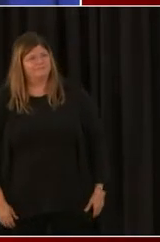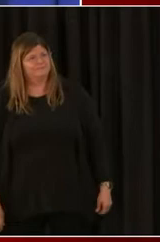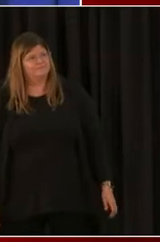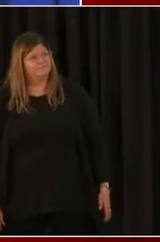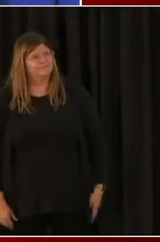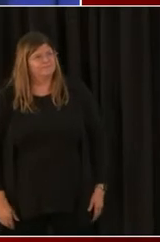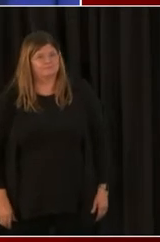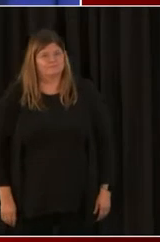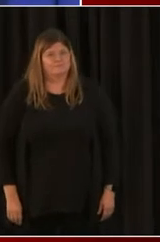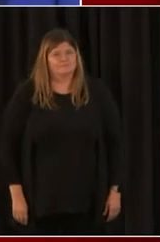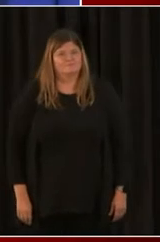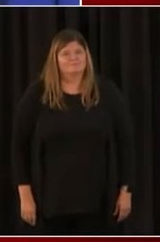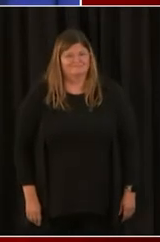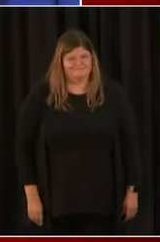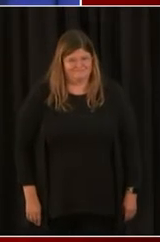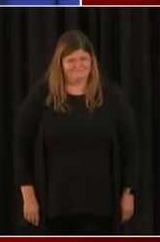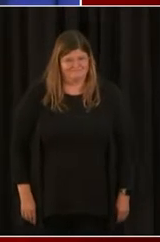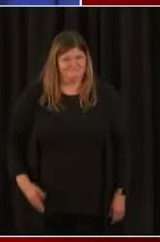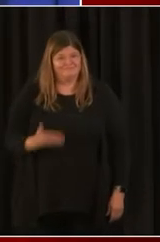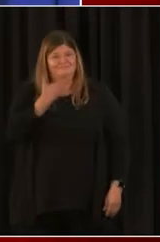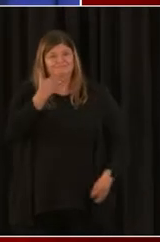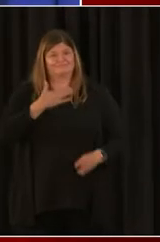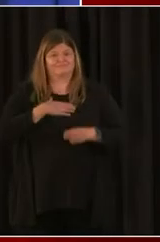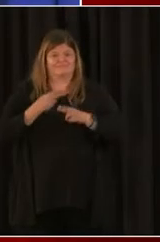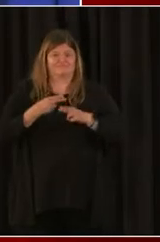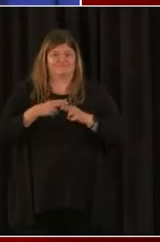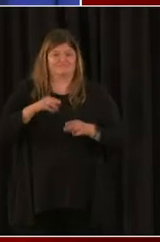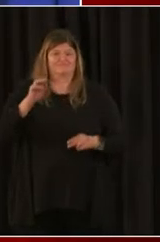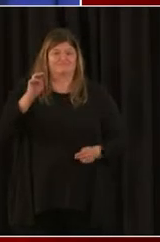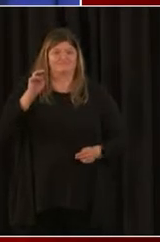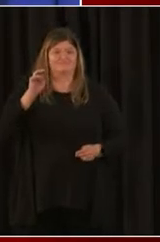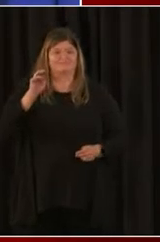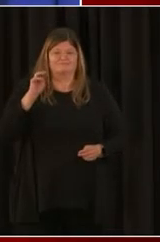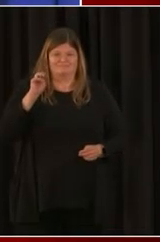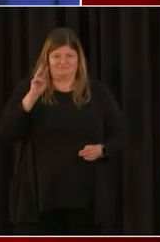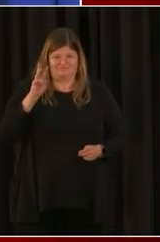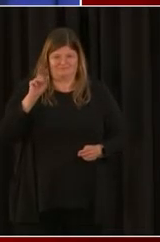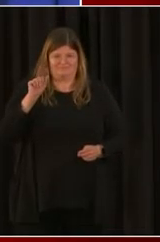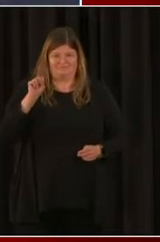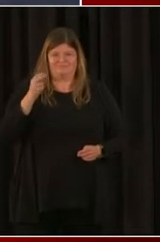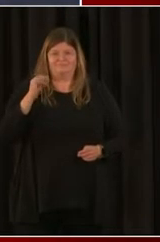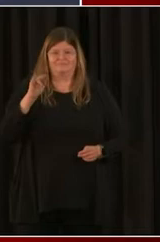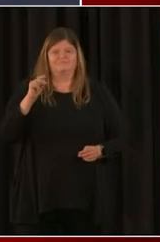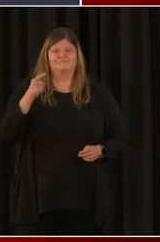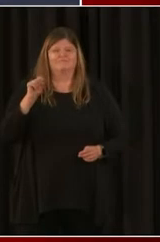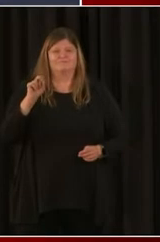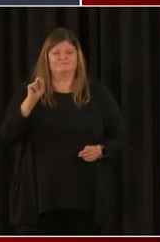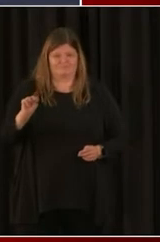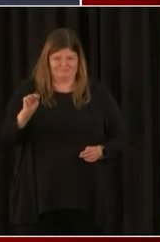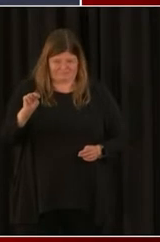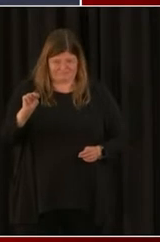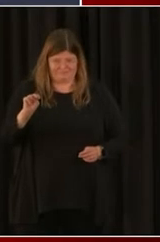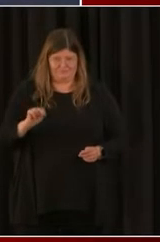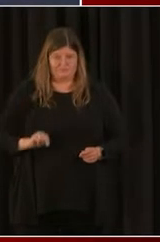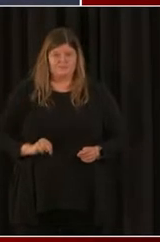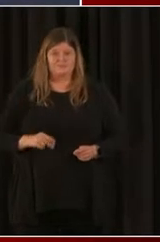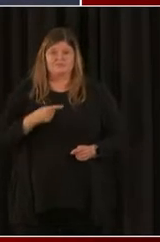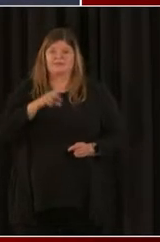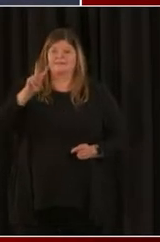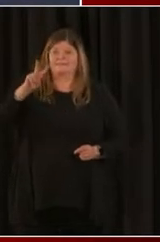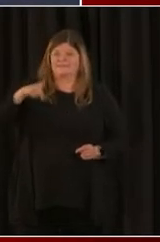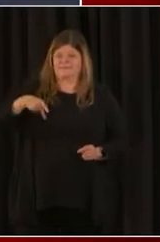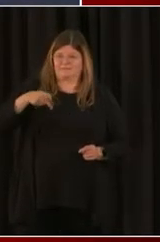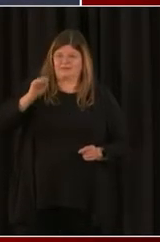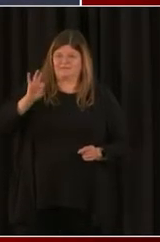Thank you. My name is LaShawn Washington. I'm the Vice President and Credit Risk Manager of City First Bank. And I